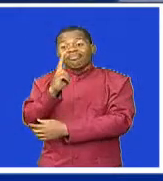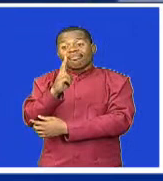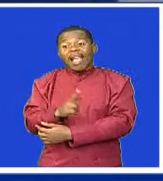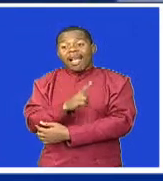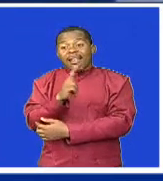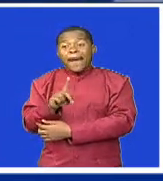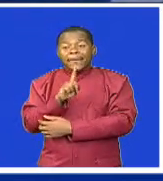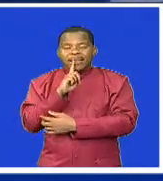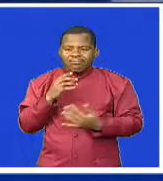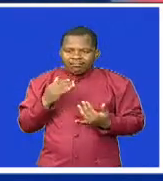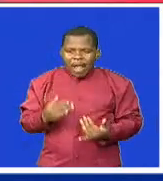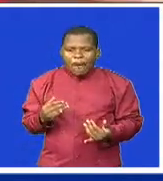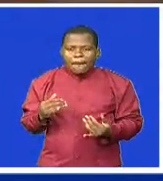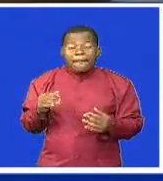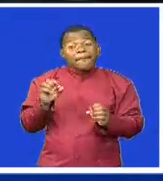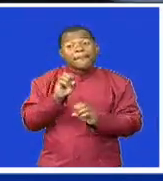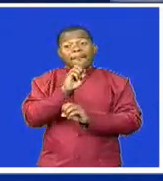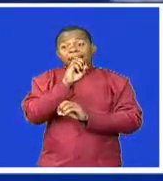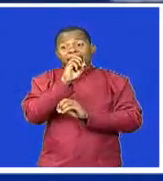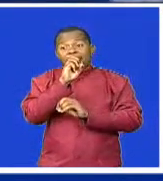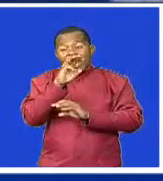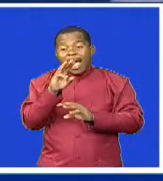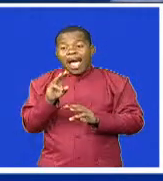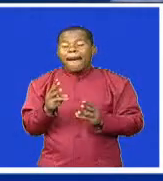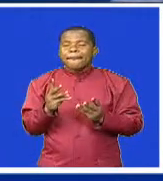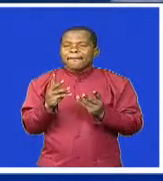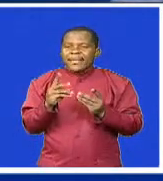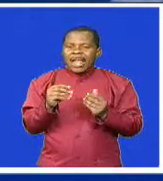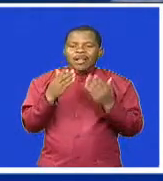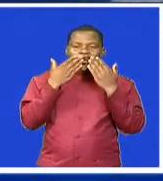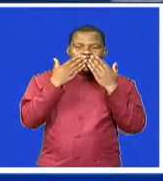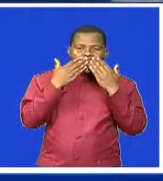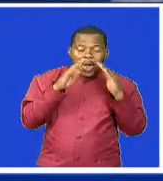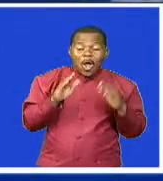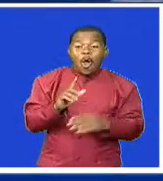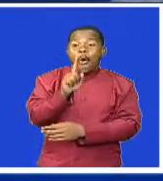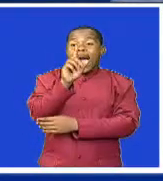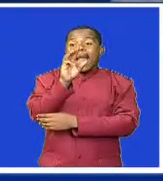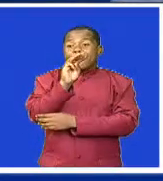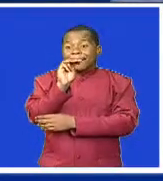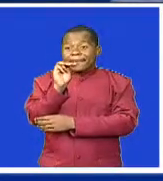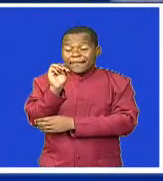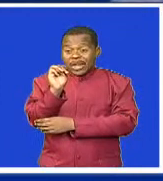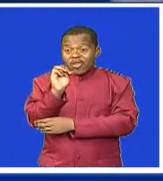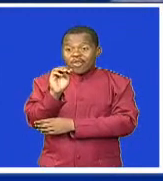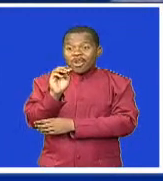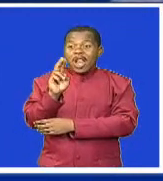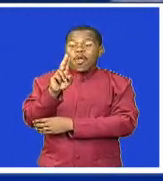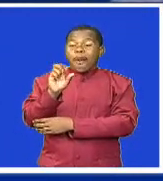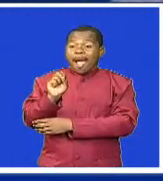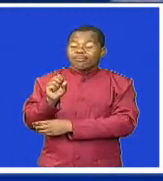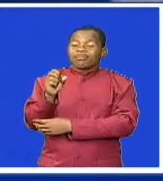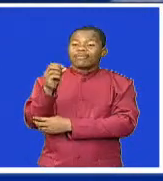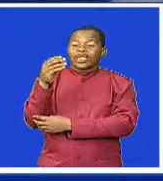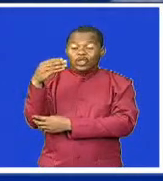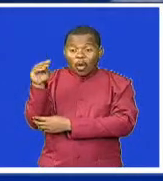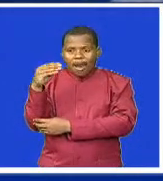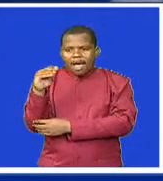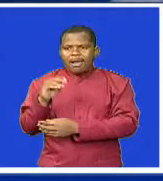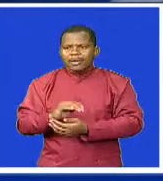bilateral assistance that we have offered to Eswatini outside of our very expansive PEPFAR programming